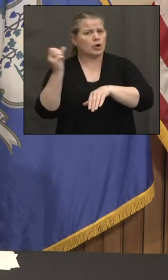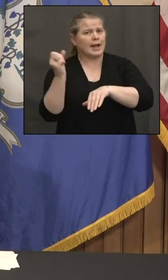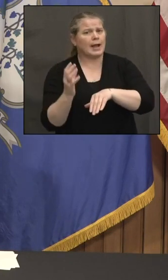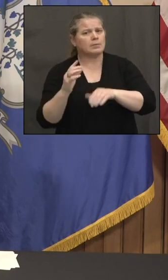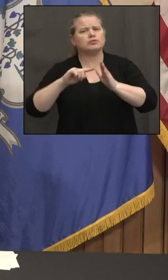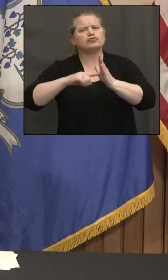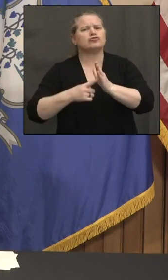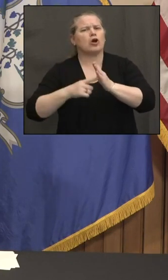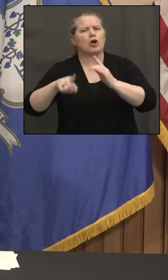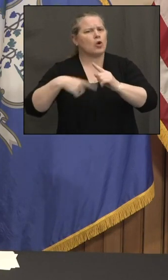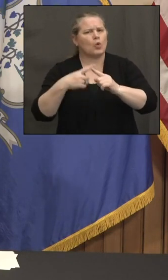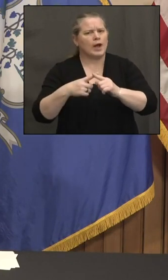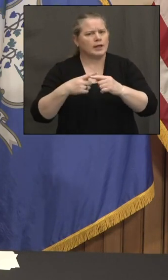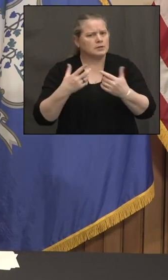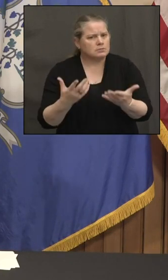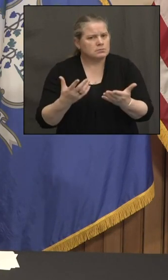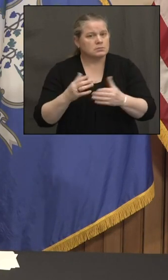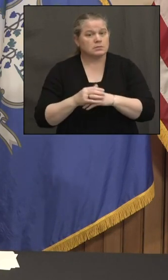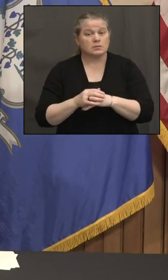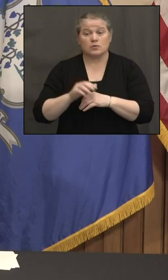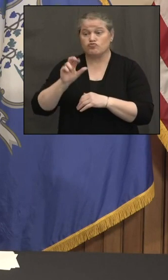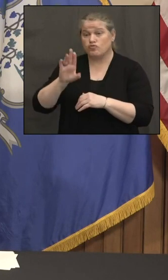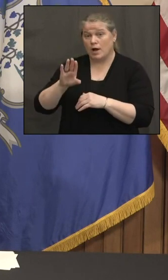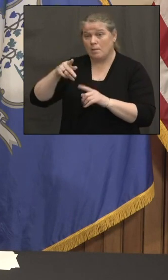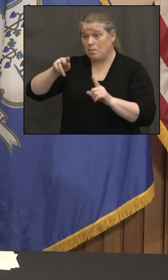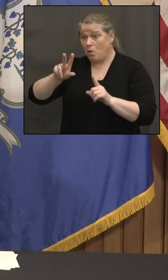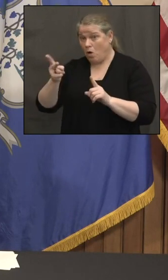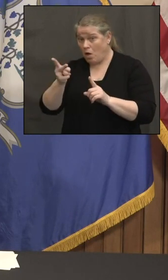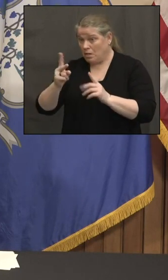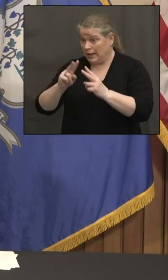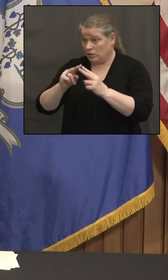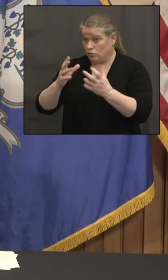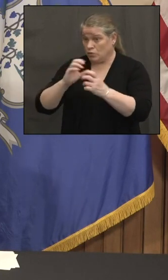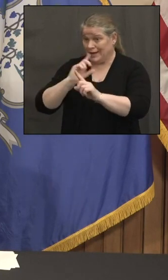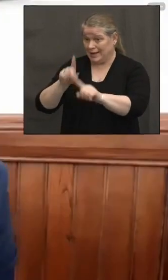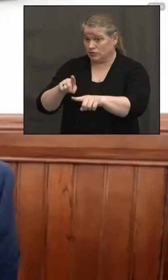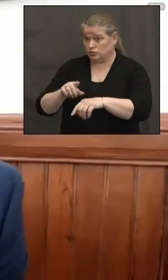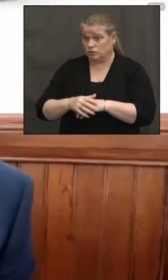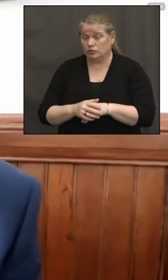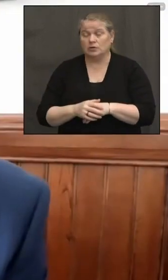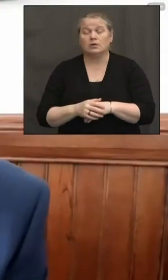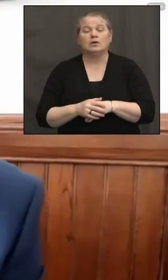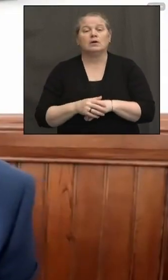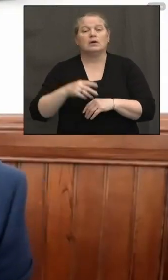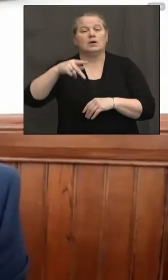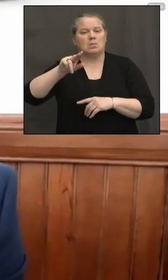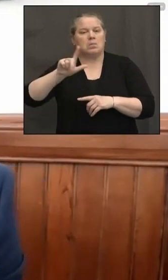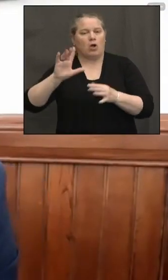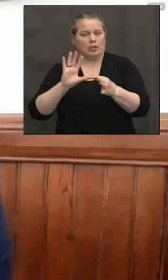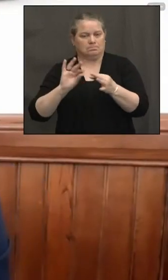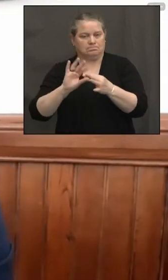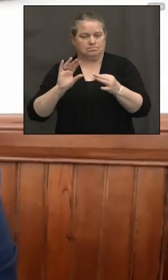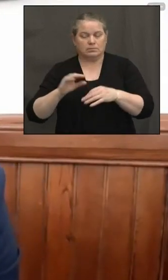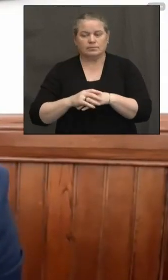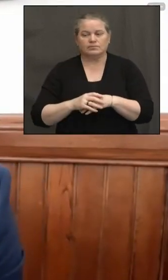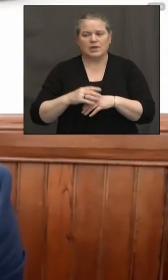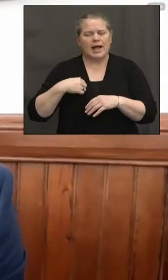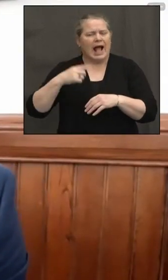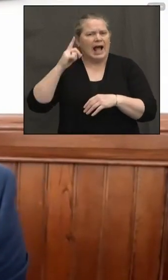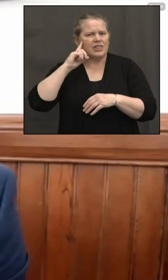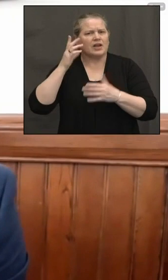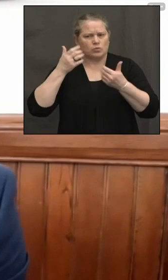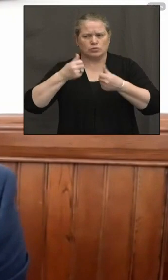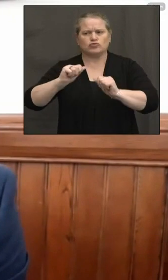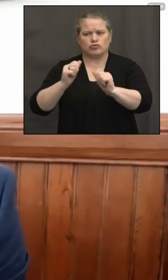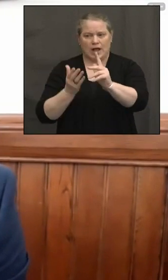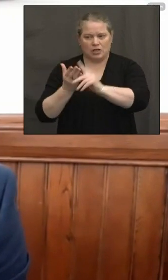Yeah. Robert, Paul, do you want to take that? Yeah. Um, well, I think one of the things that we're going to look to do is try to codify as much through the